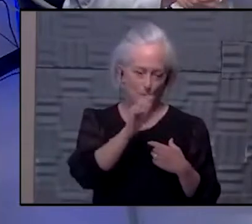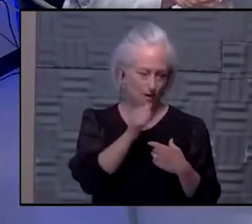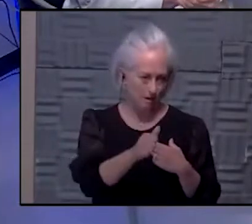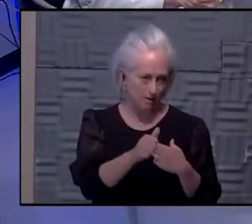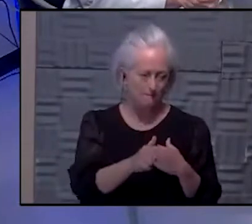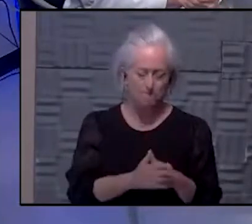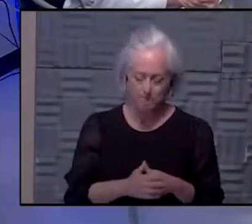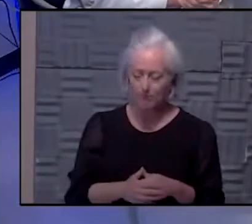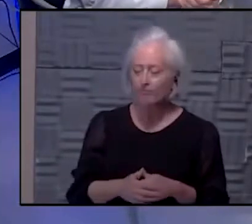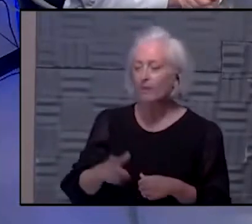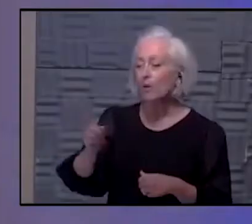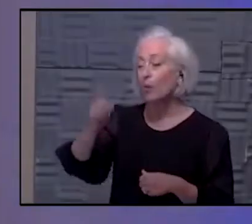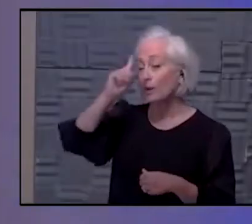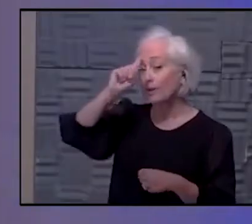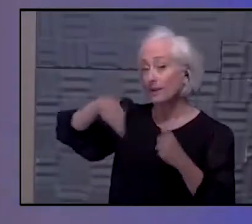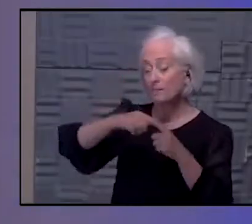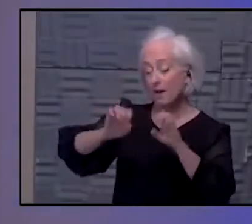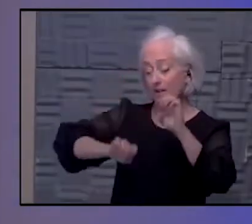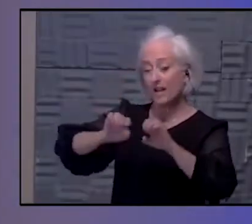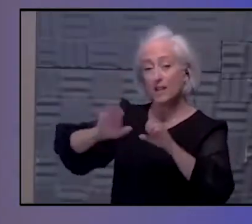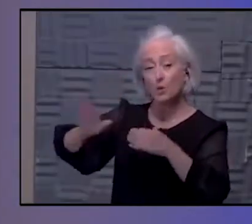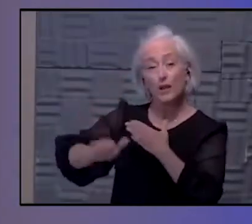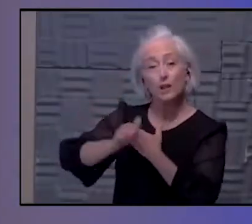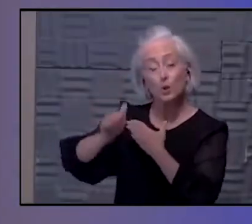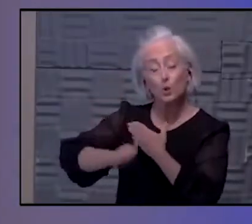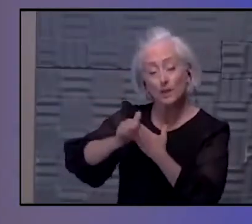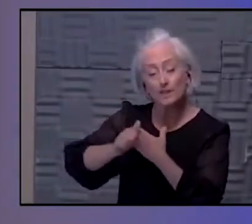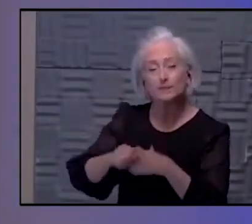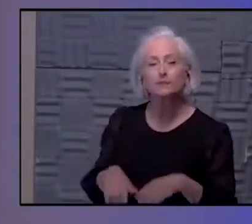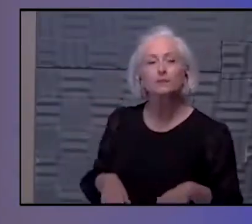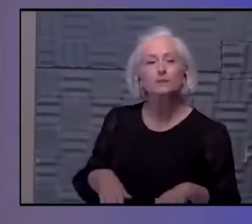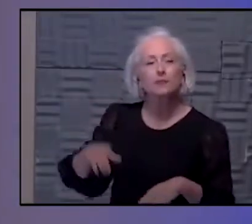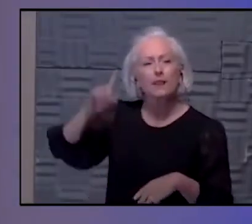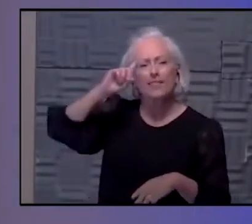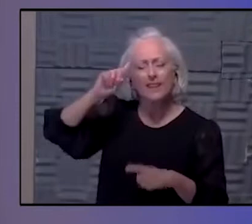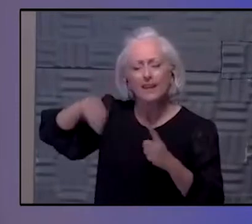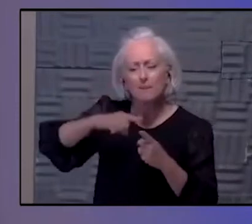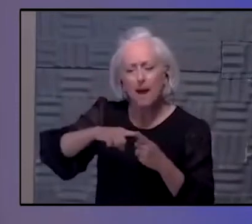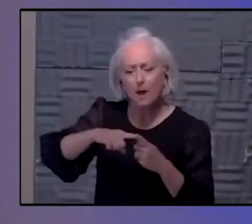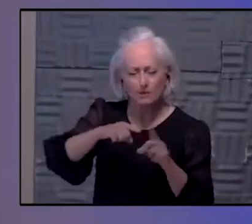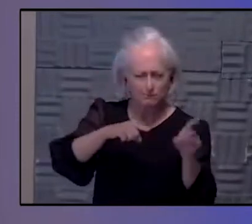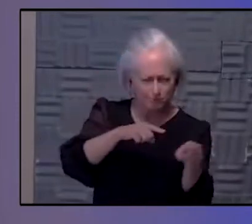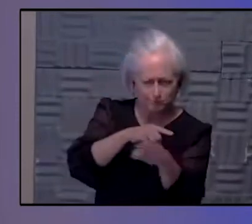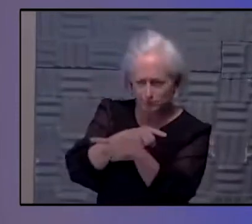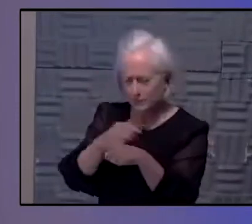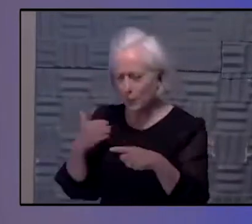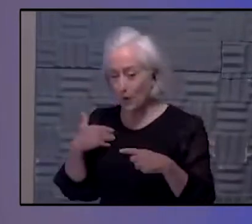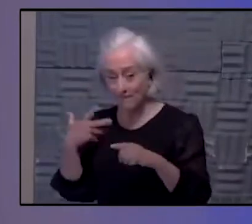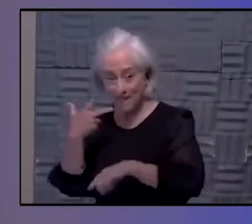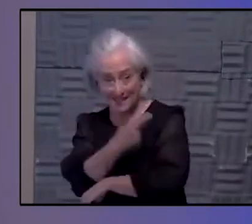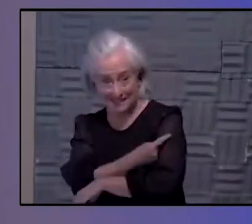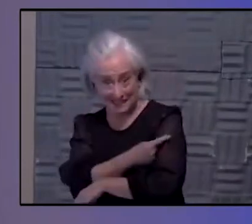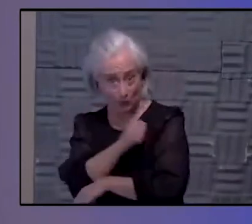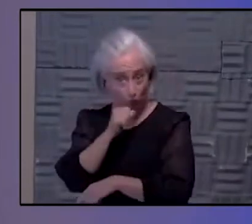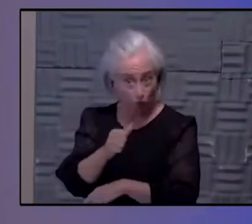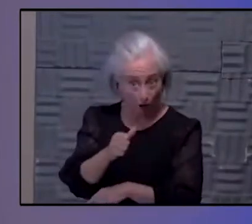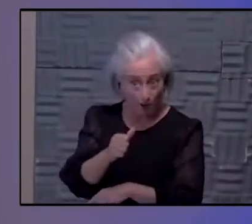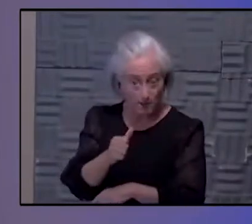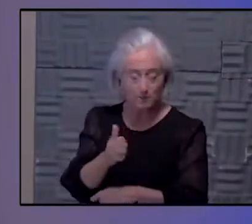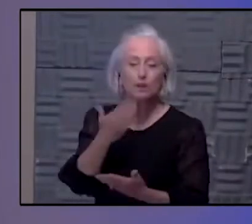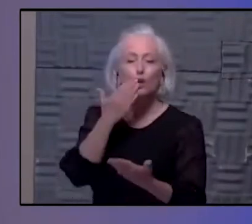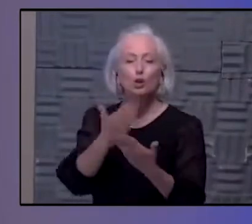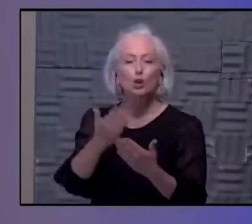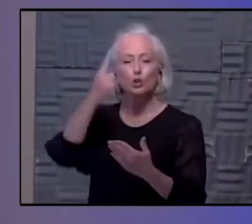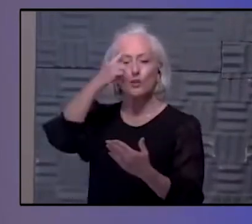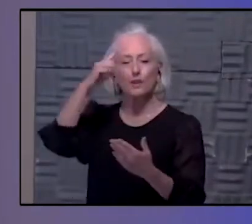thinking about evaluating your risk and thinking about is somebody vaccinated or not, it's also worth considering what